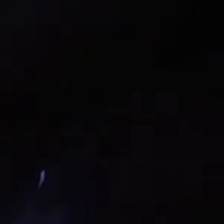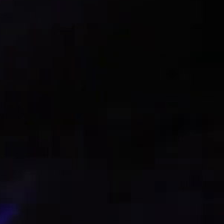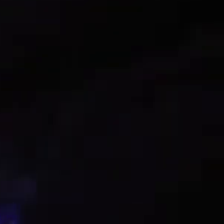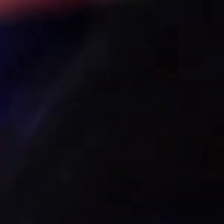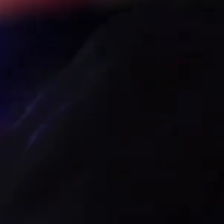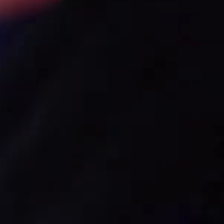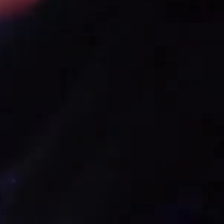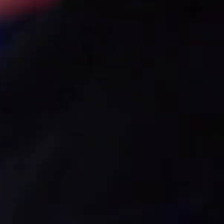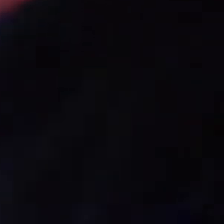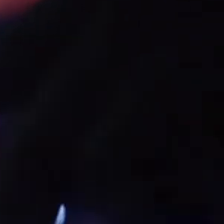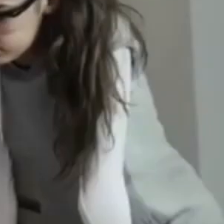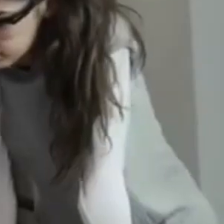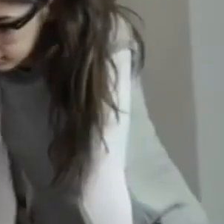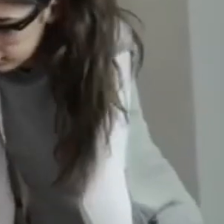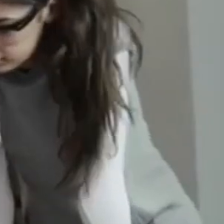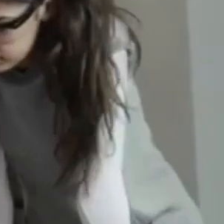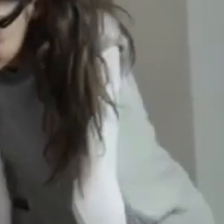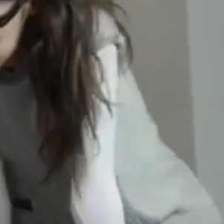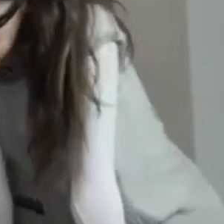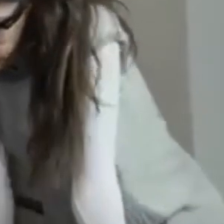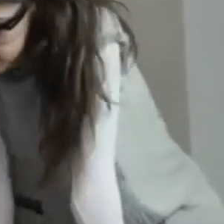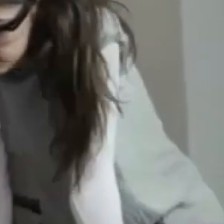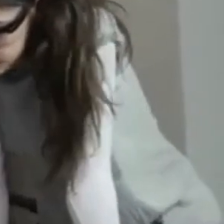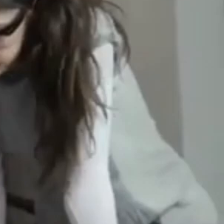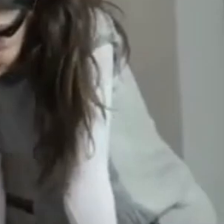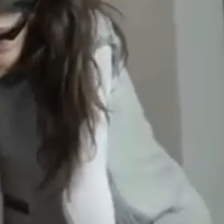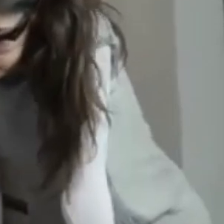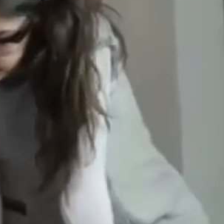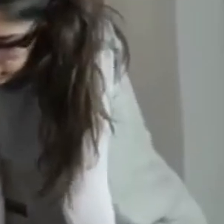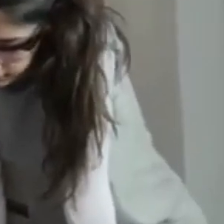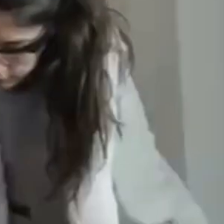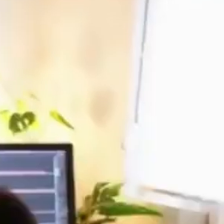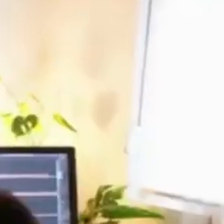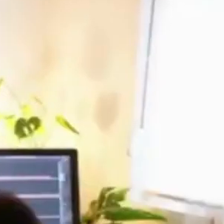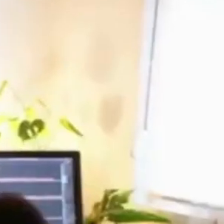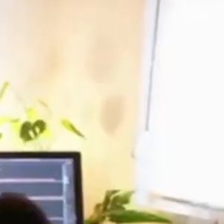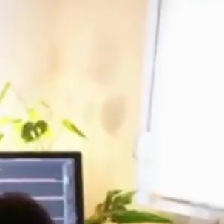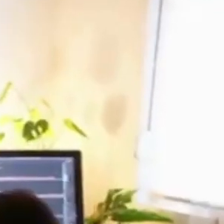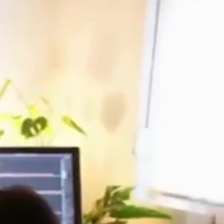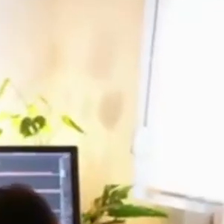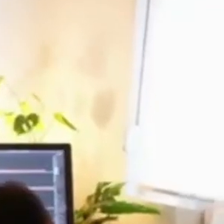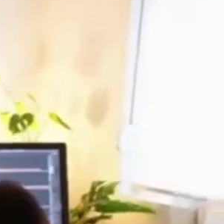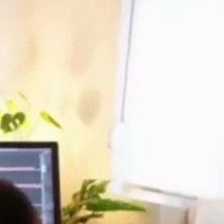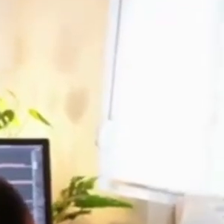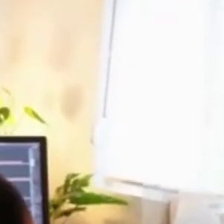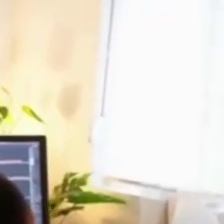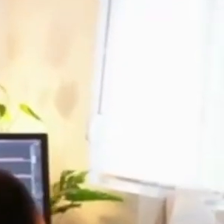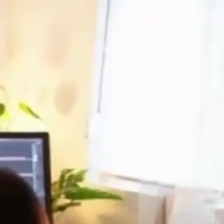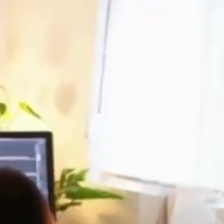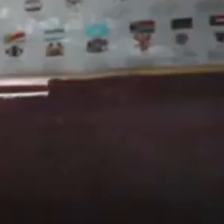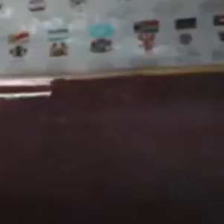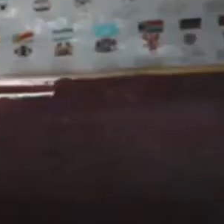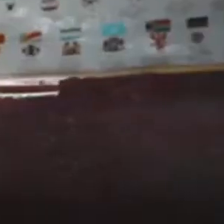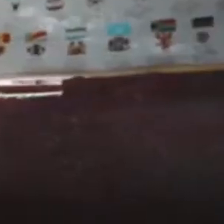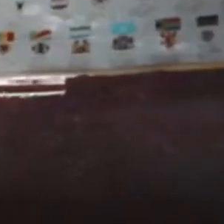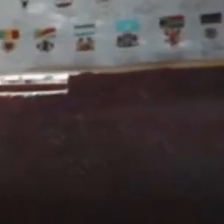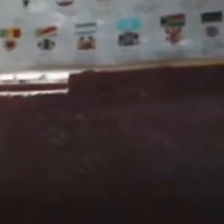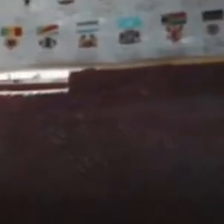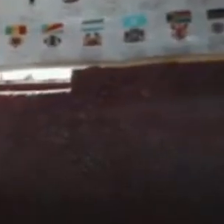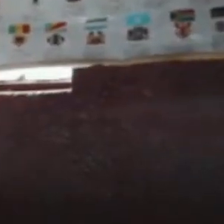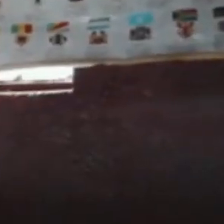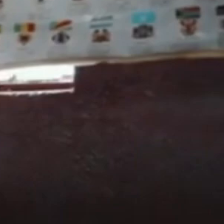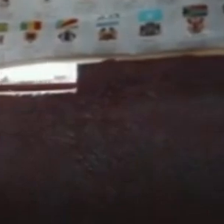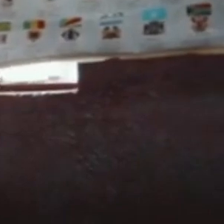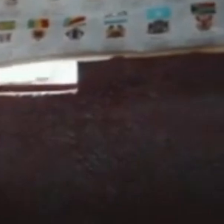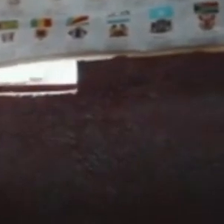tool survival translation. They also train refugees to gain computer skills so that these refugees can get